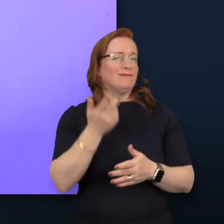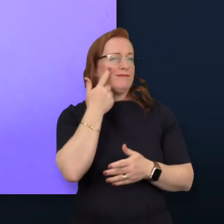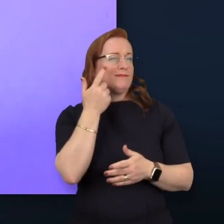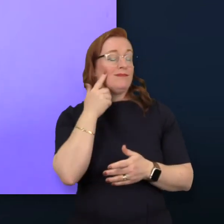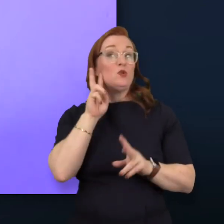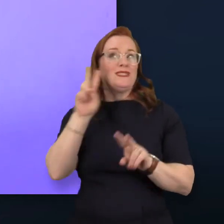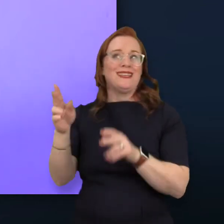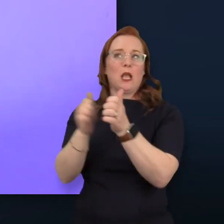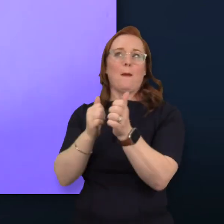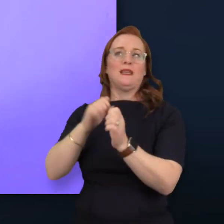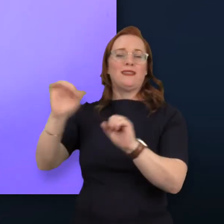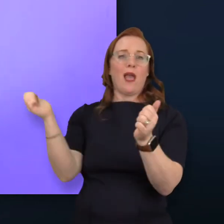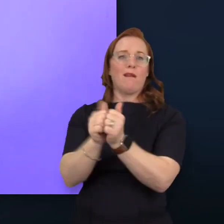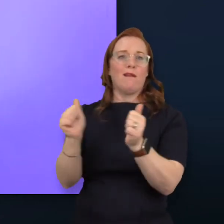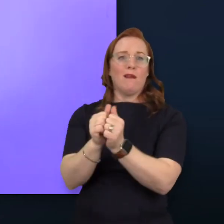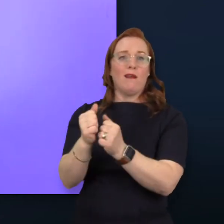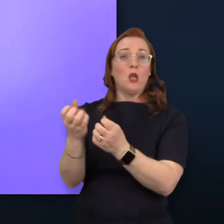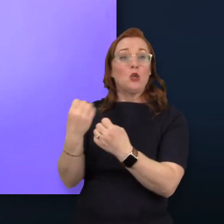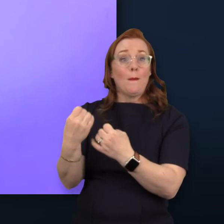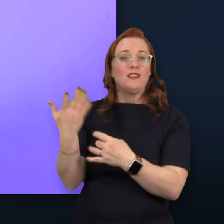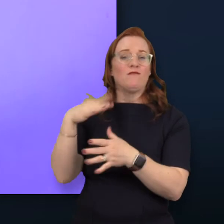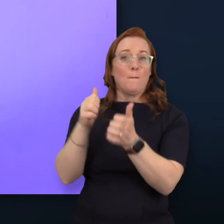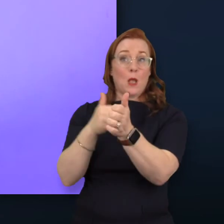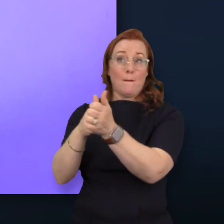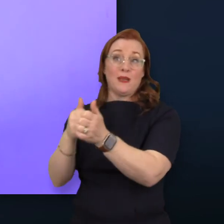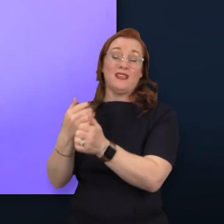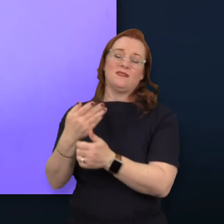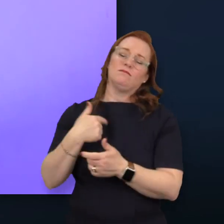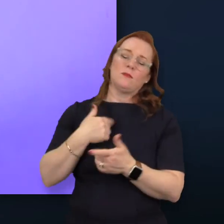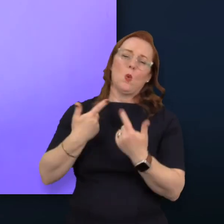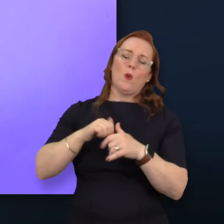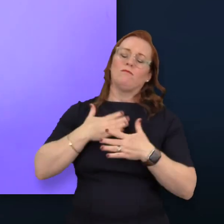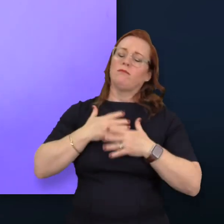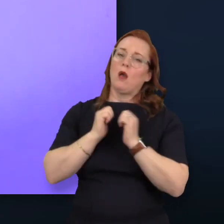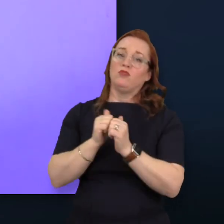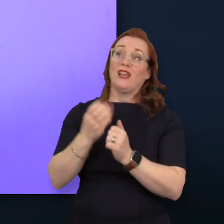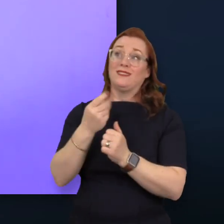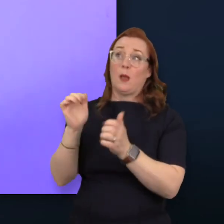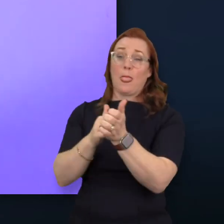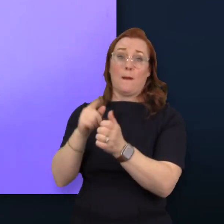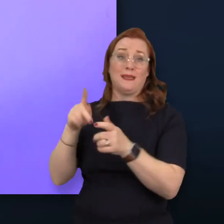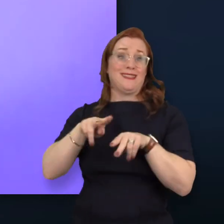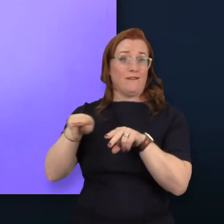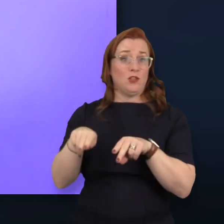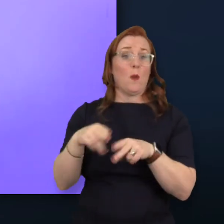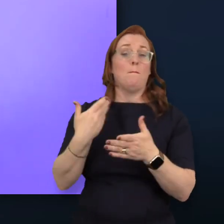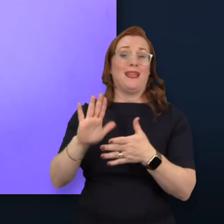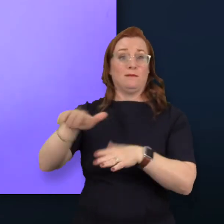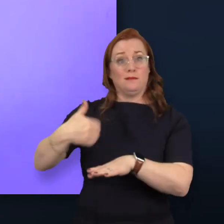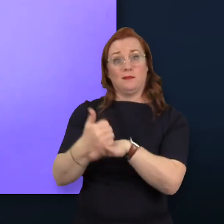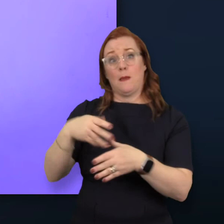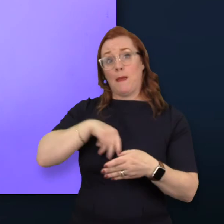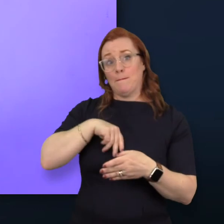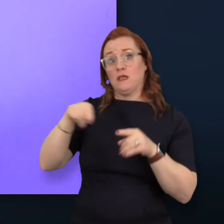comments that follow from some, including our hugely appreciated founder members, as well as those